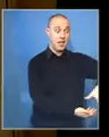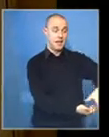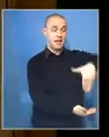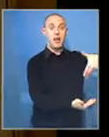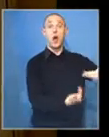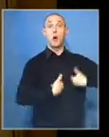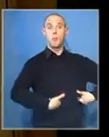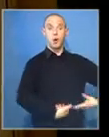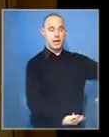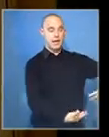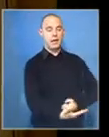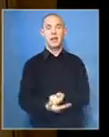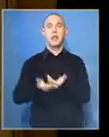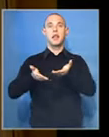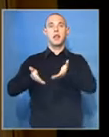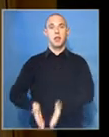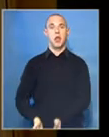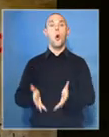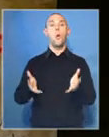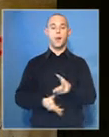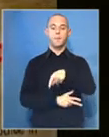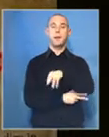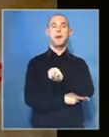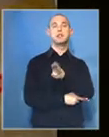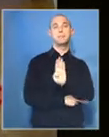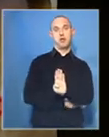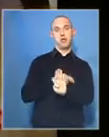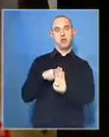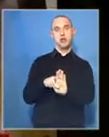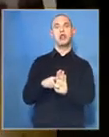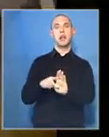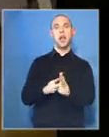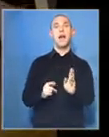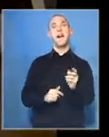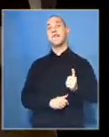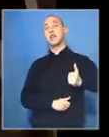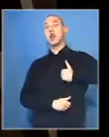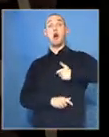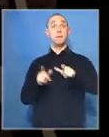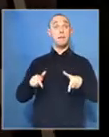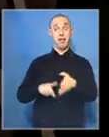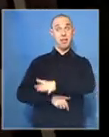He will be buried at the Hero's Acre in Peter Marysburg next month. Inlanda Khatani, SABC News, Johannesburg.